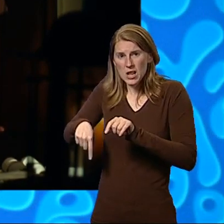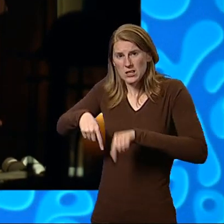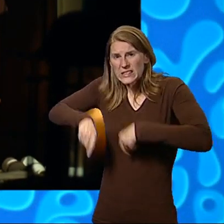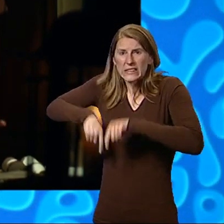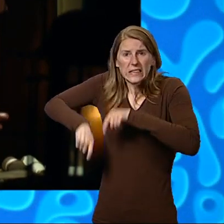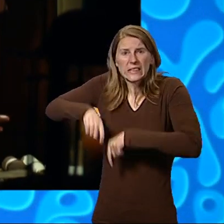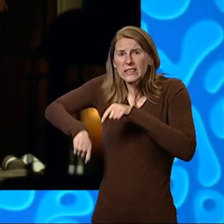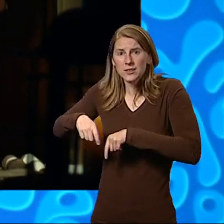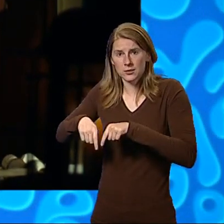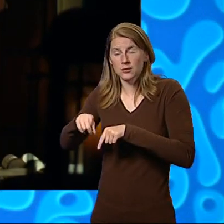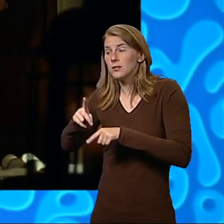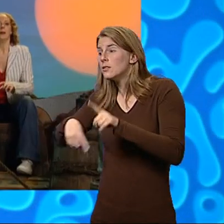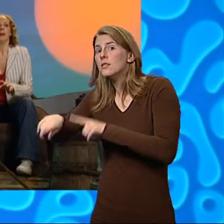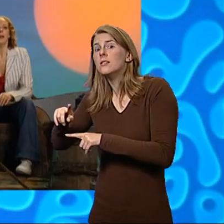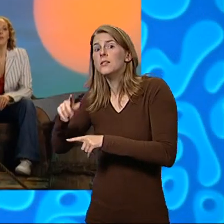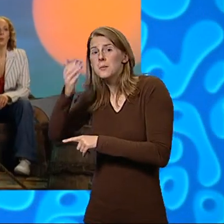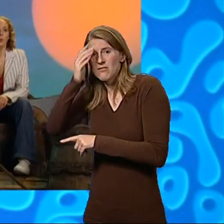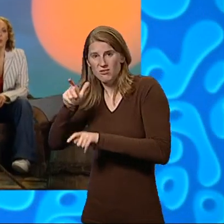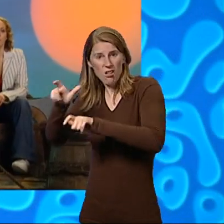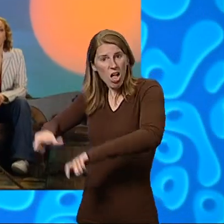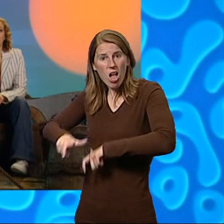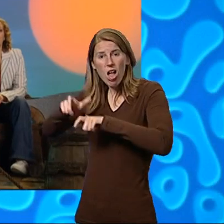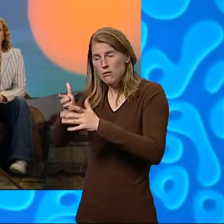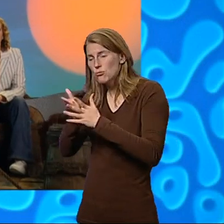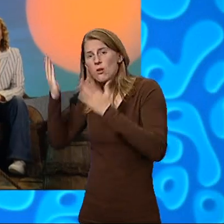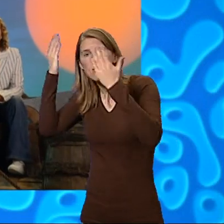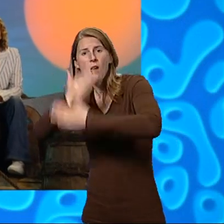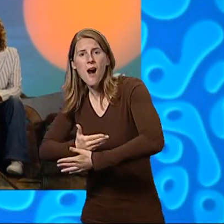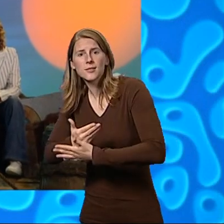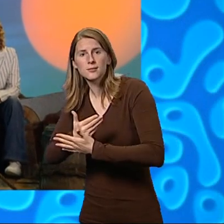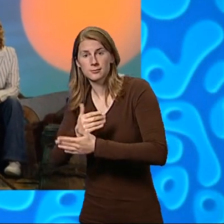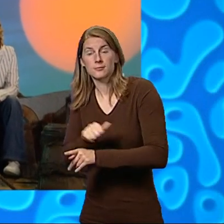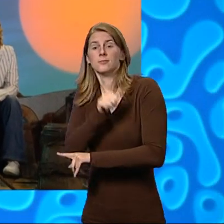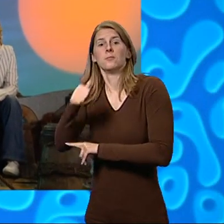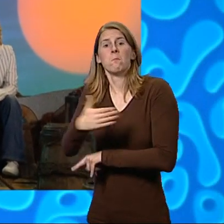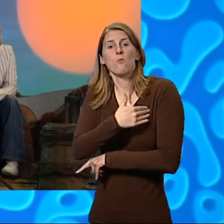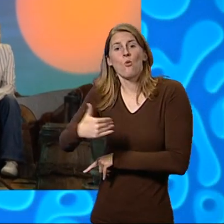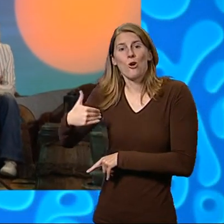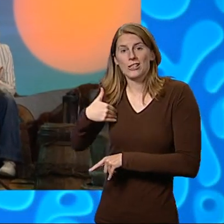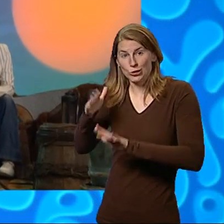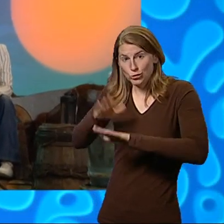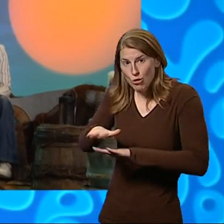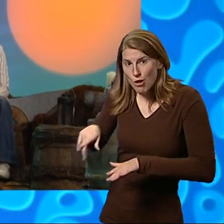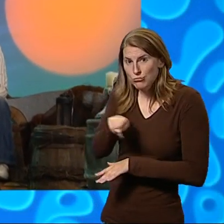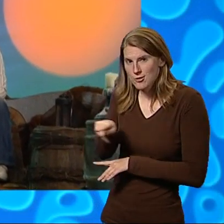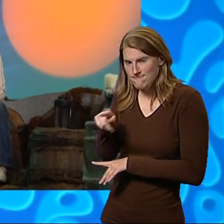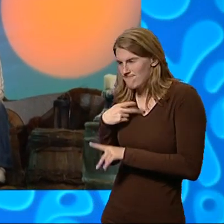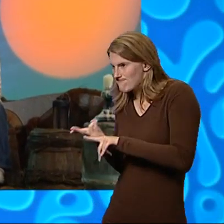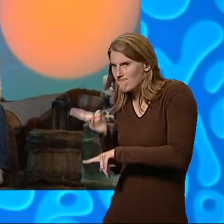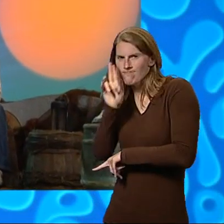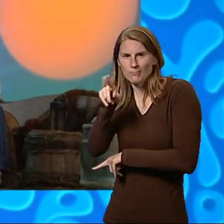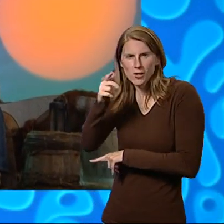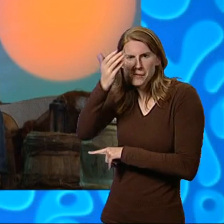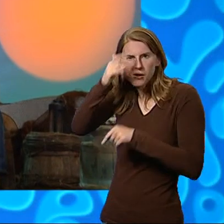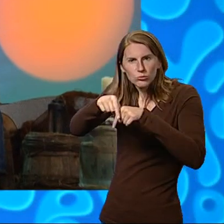stayed for the rest of the night. In the morning, the children returned to Patagonia's cabin. Three of them had swords,